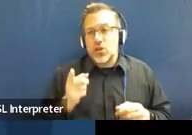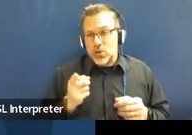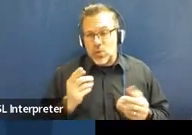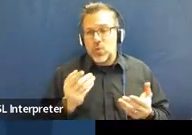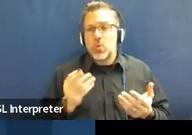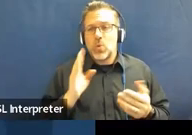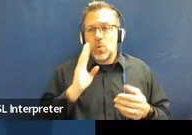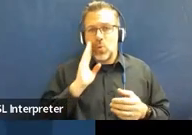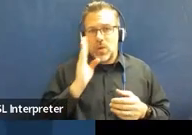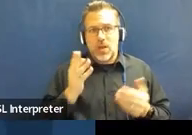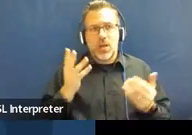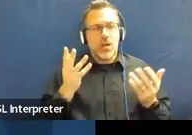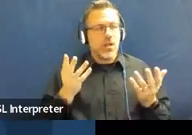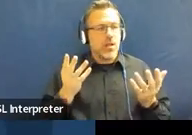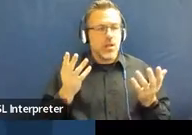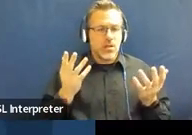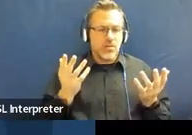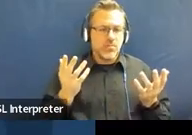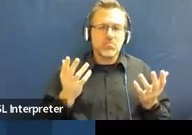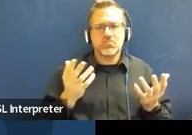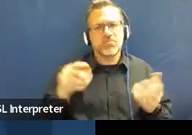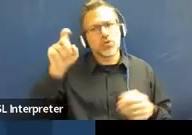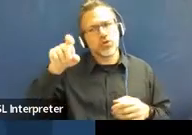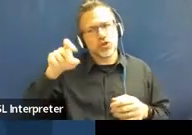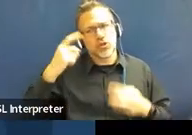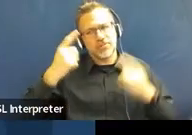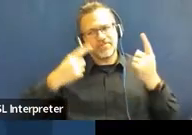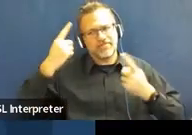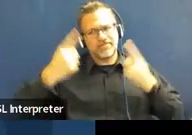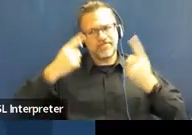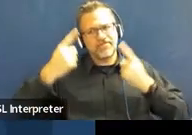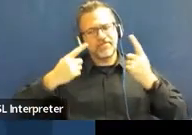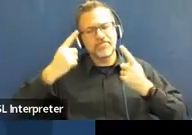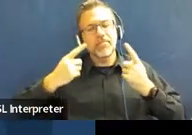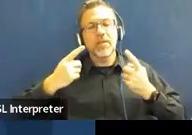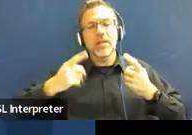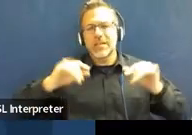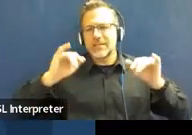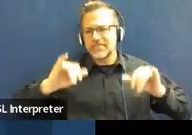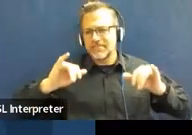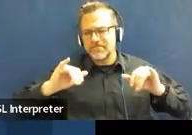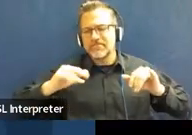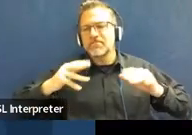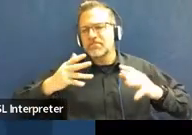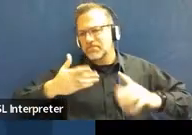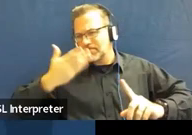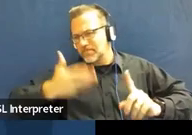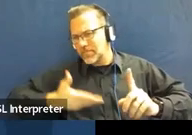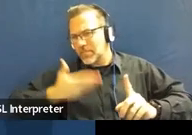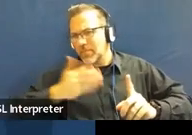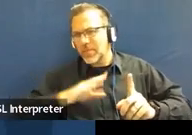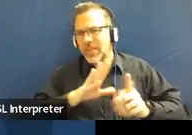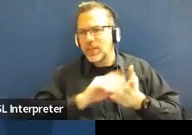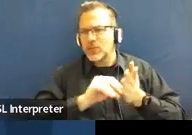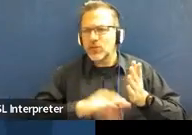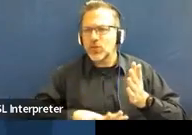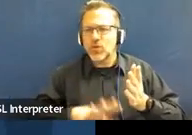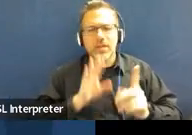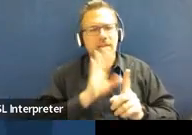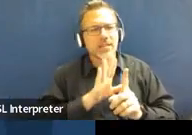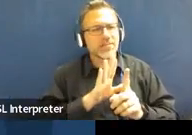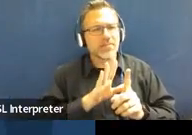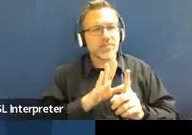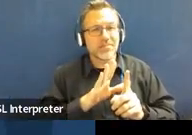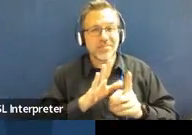you would want to think about that. You would want to think about like, what is the, is there a